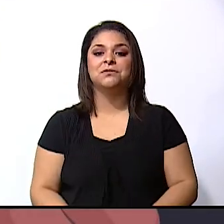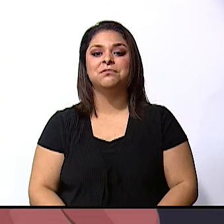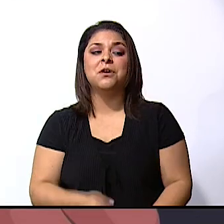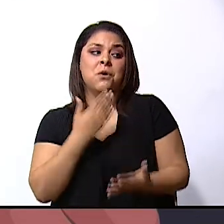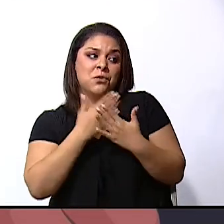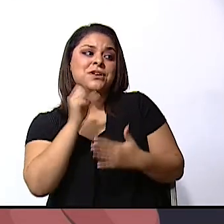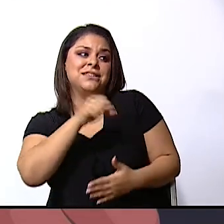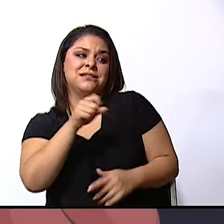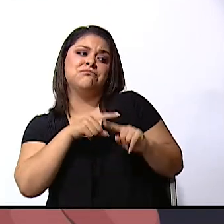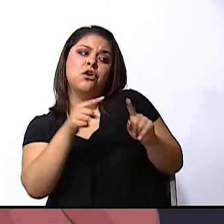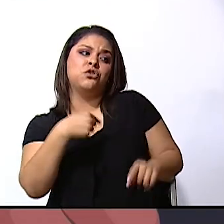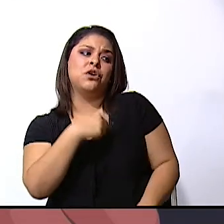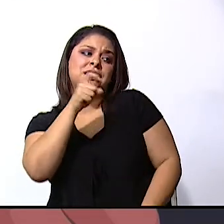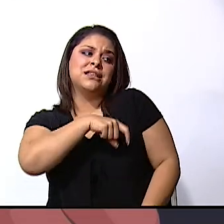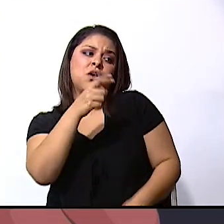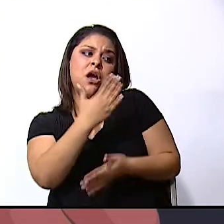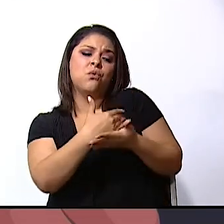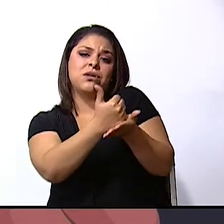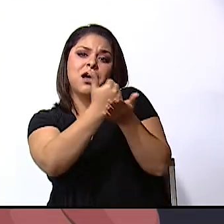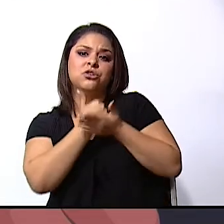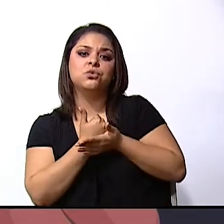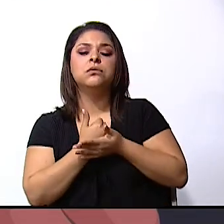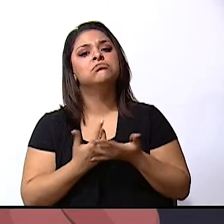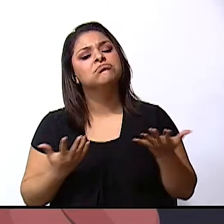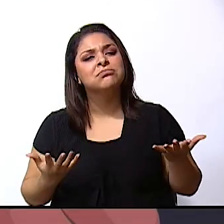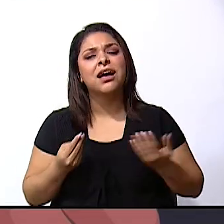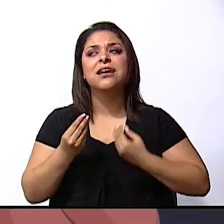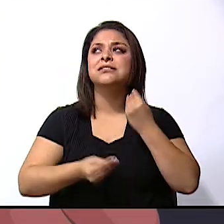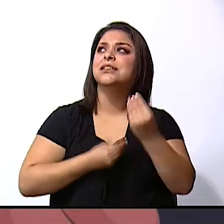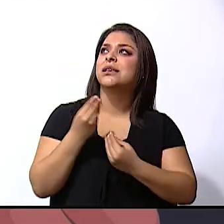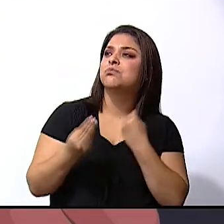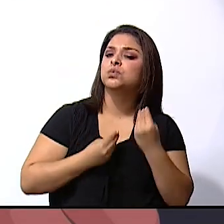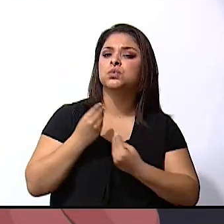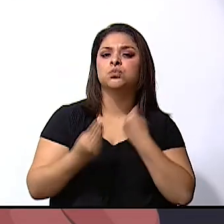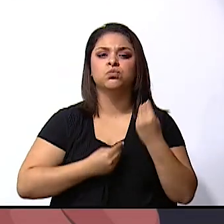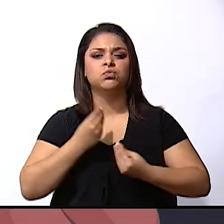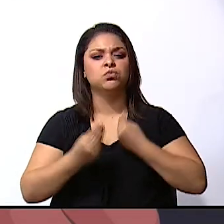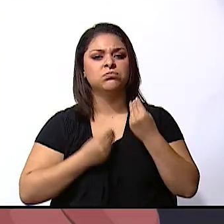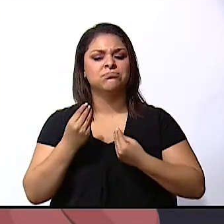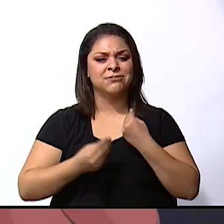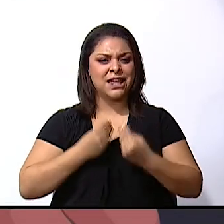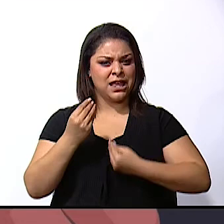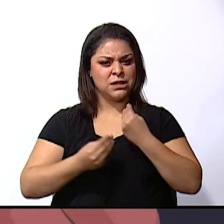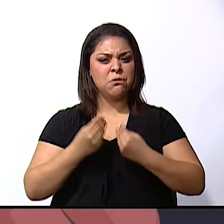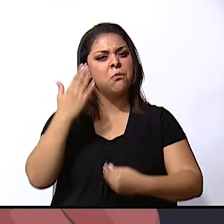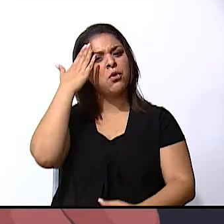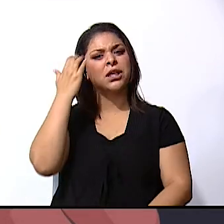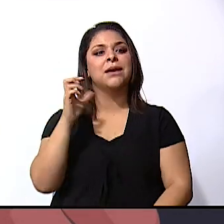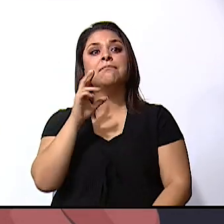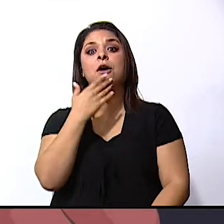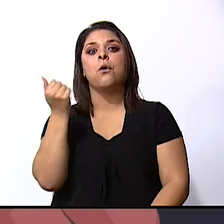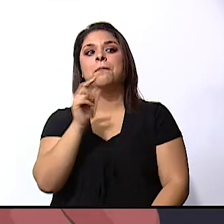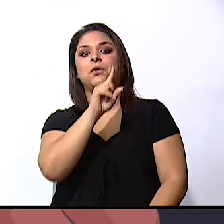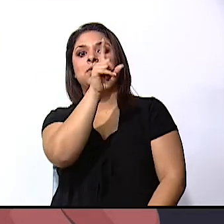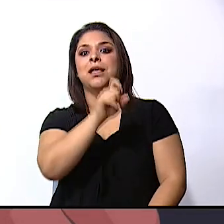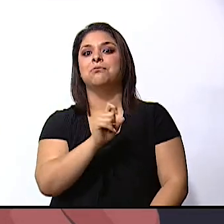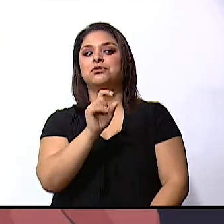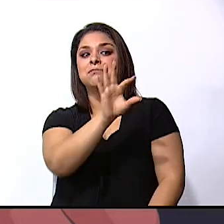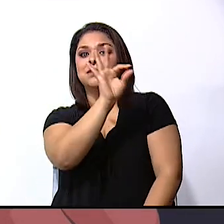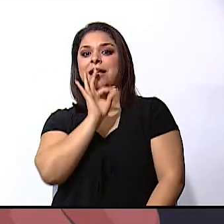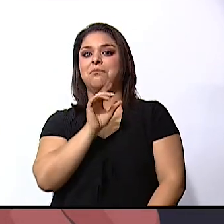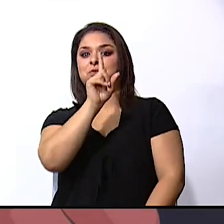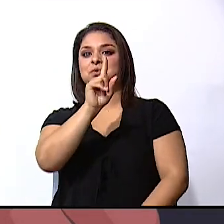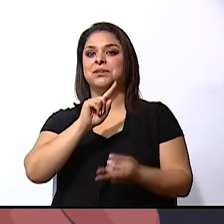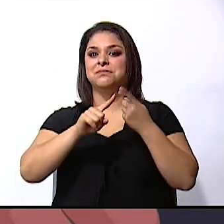but I need some help. What can we do? What about if we ask a special guest, a new